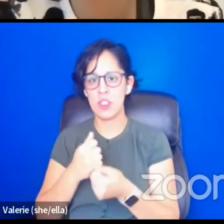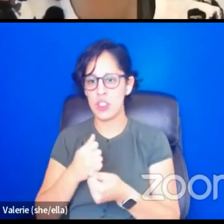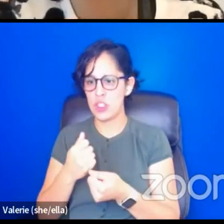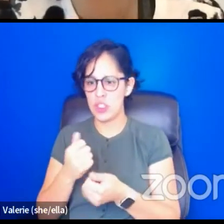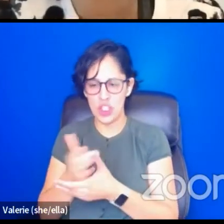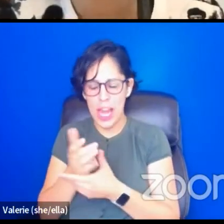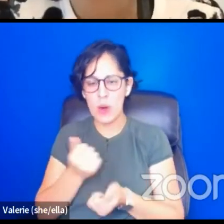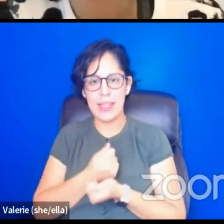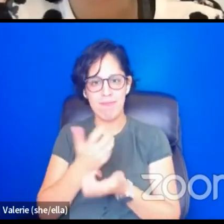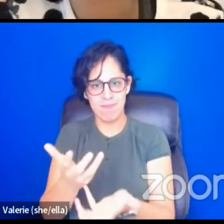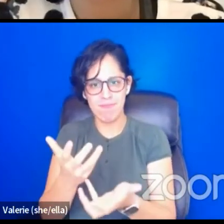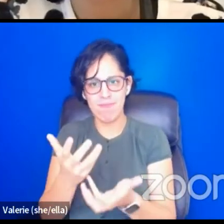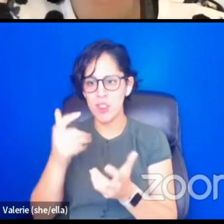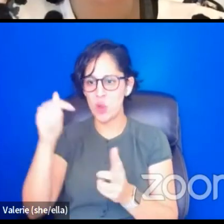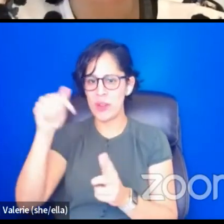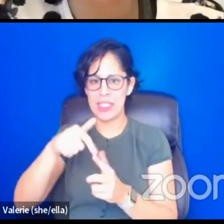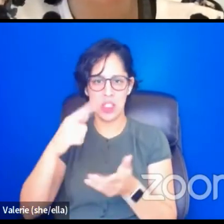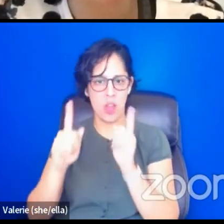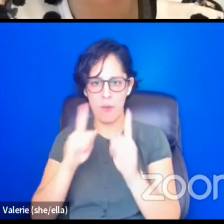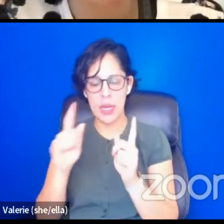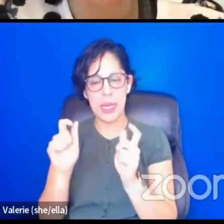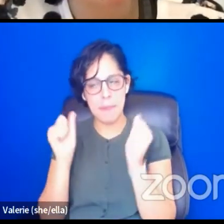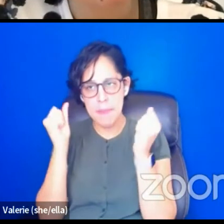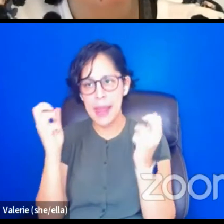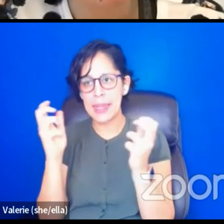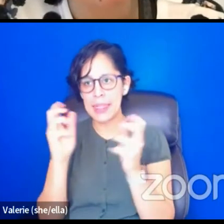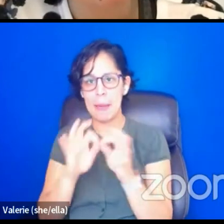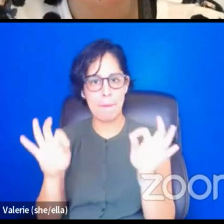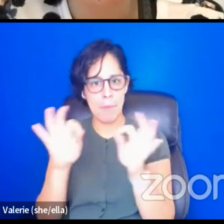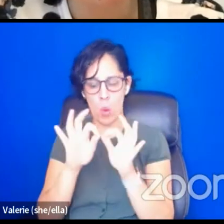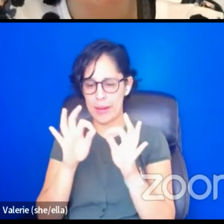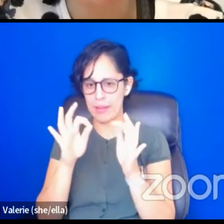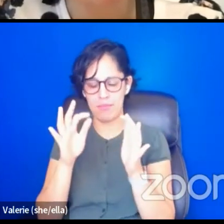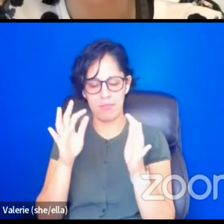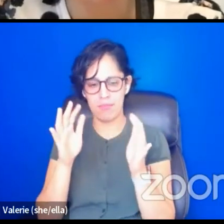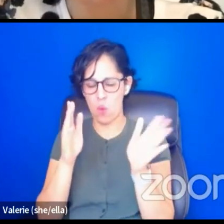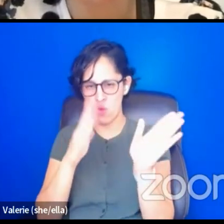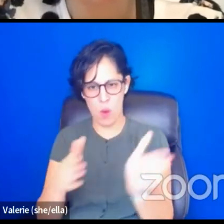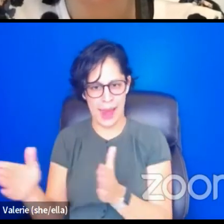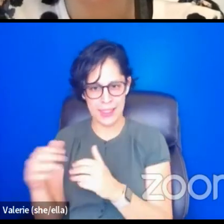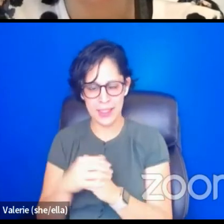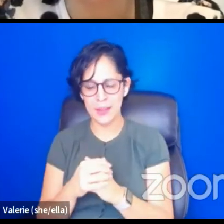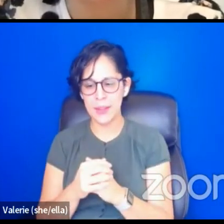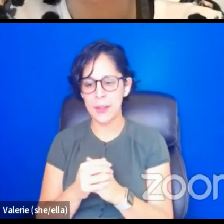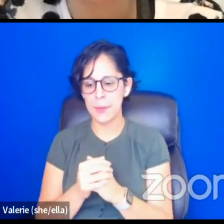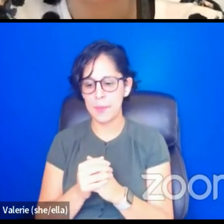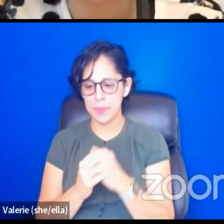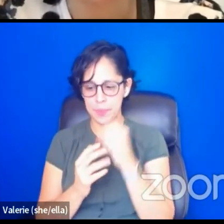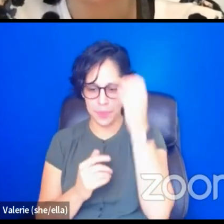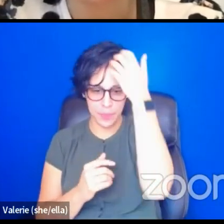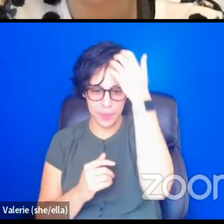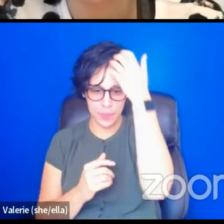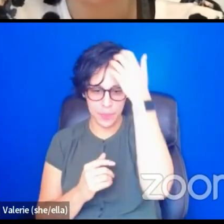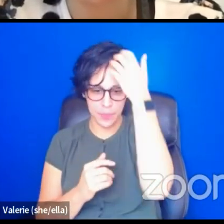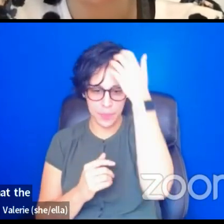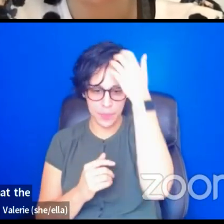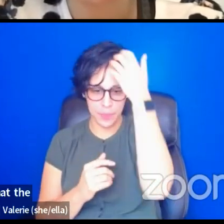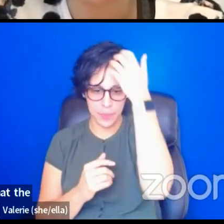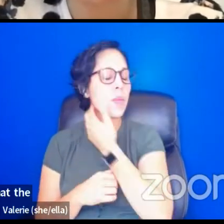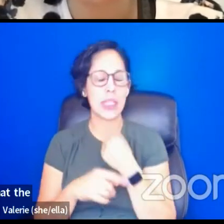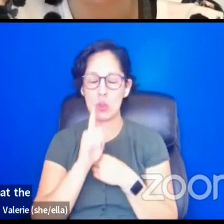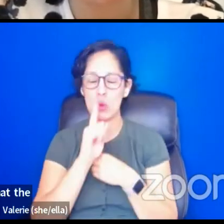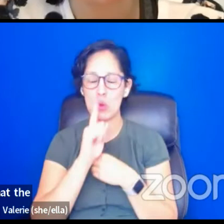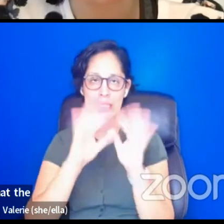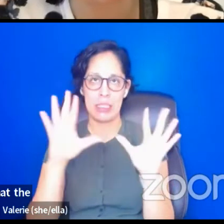ways. And it's just so evident to me that the, um,